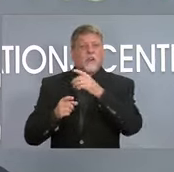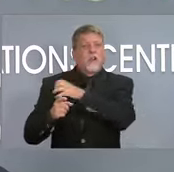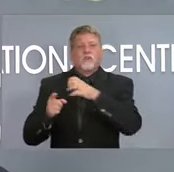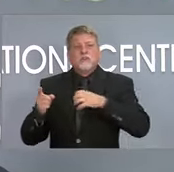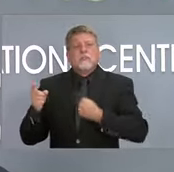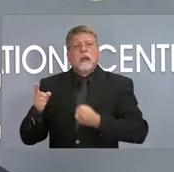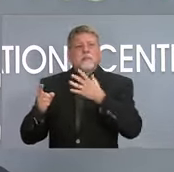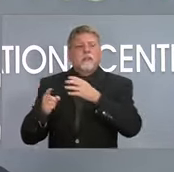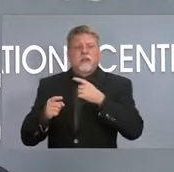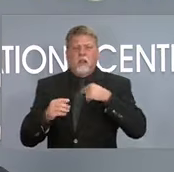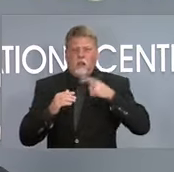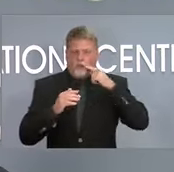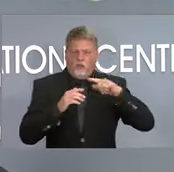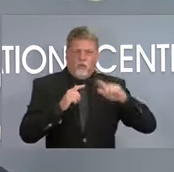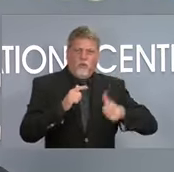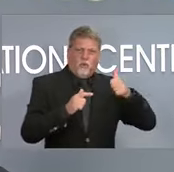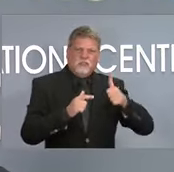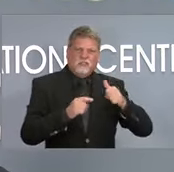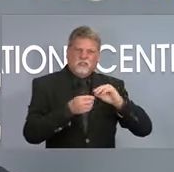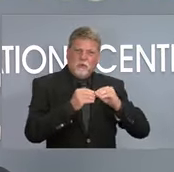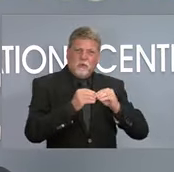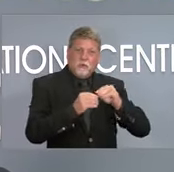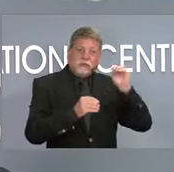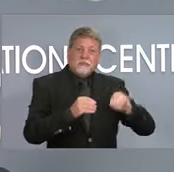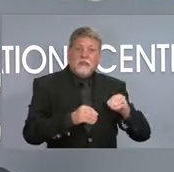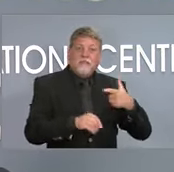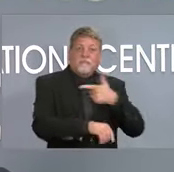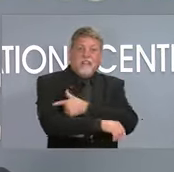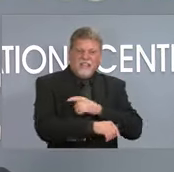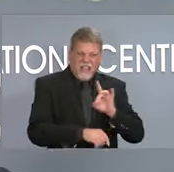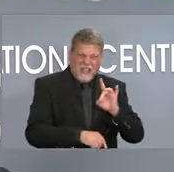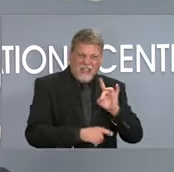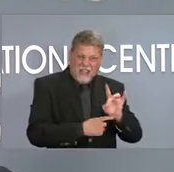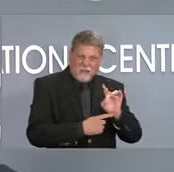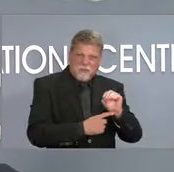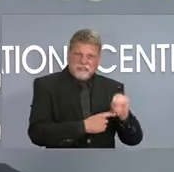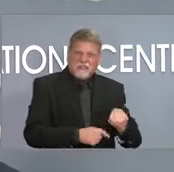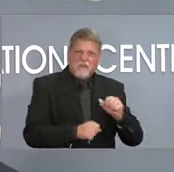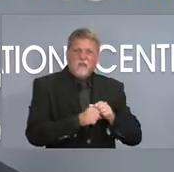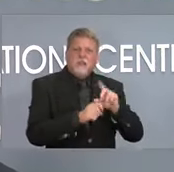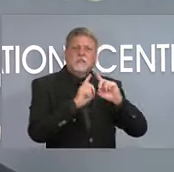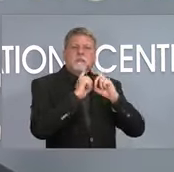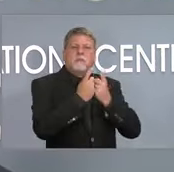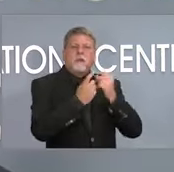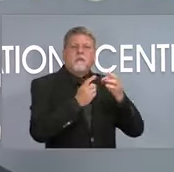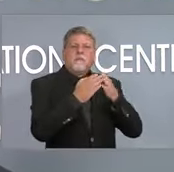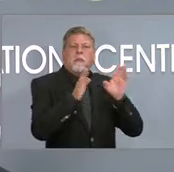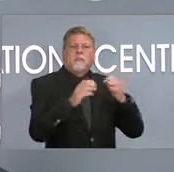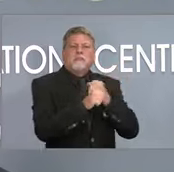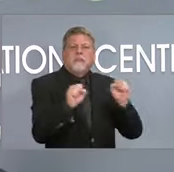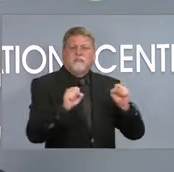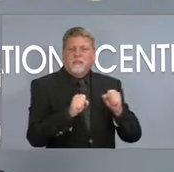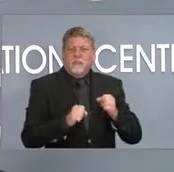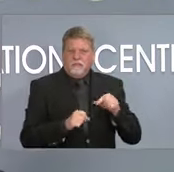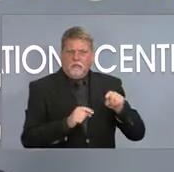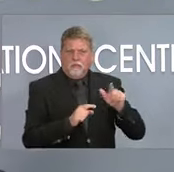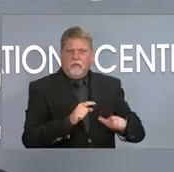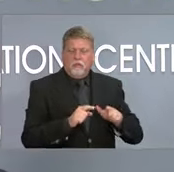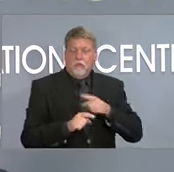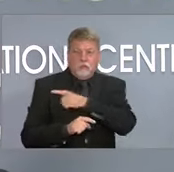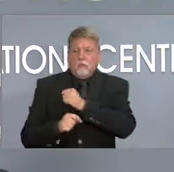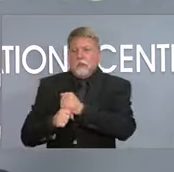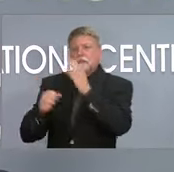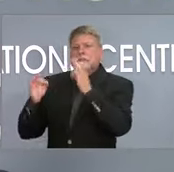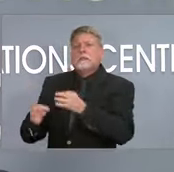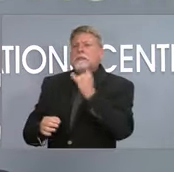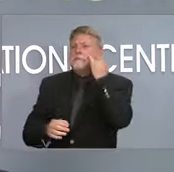lowest of those eight is public safety. So are there any measures being taken as discipline been decided on those that don't comply with either